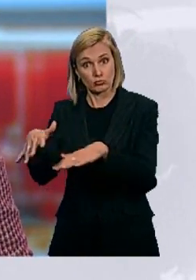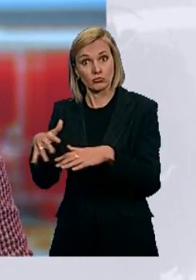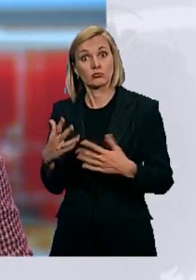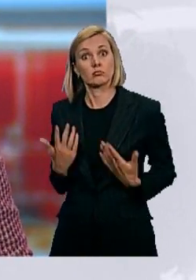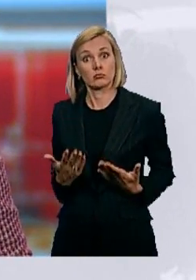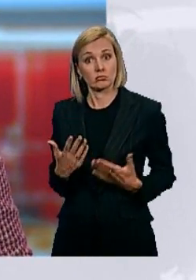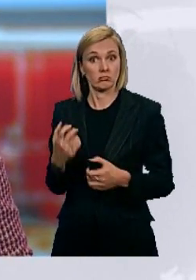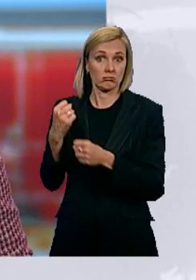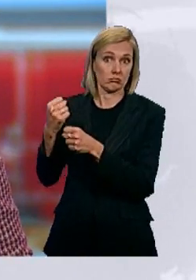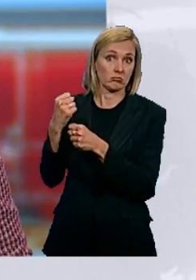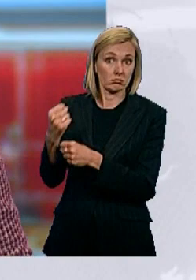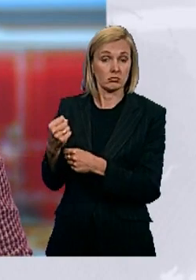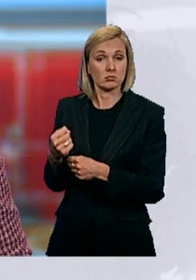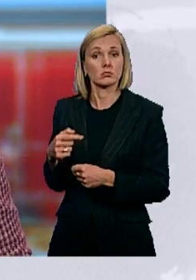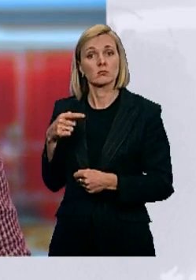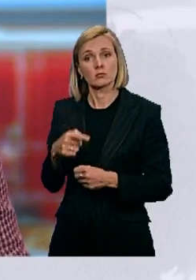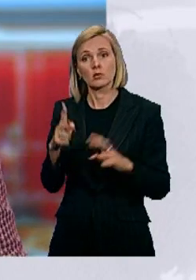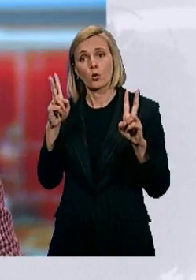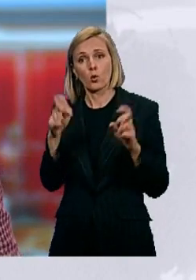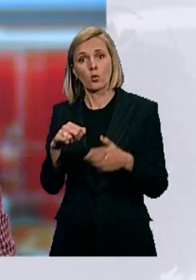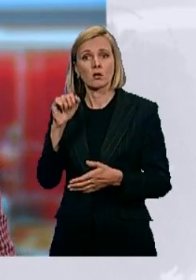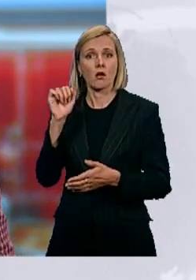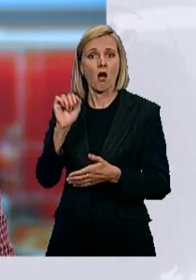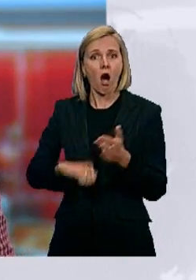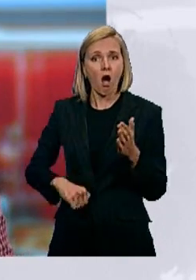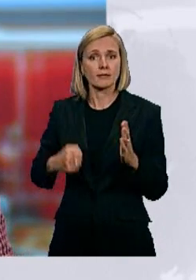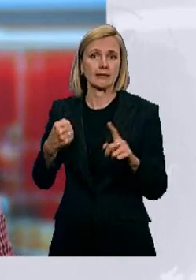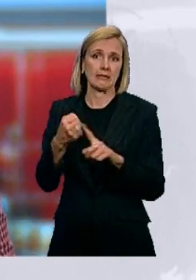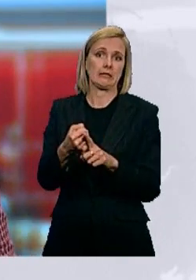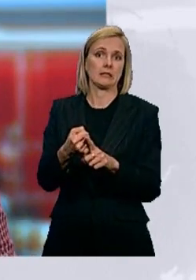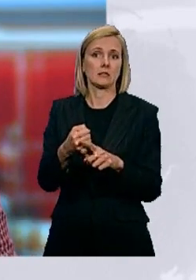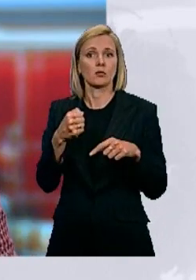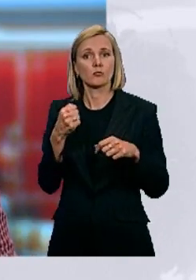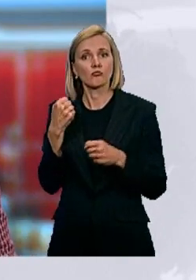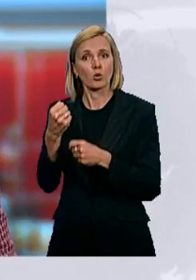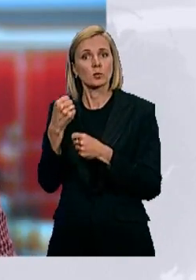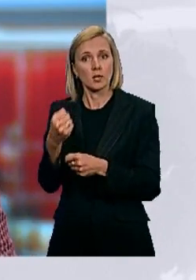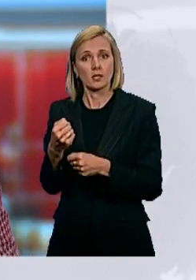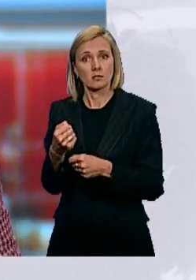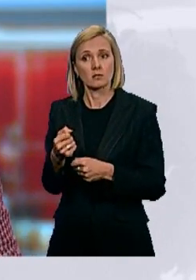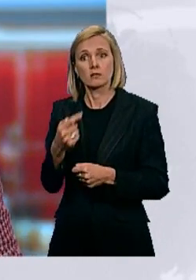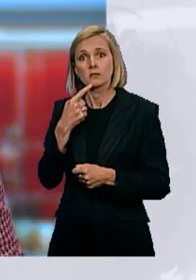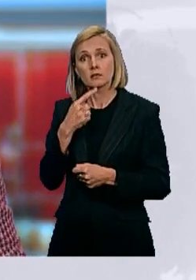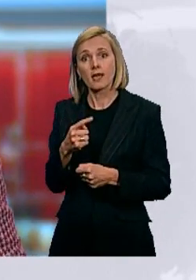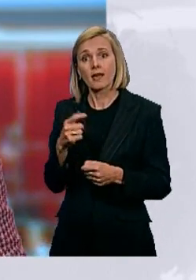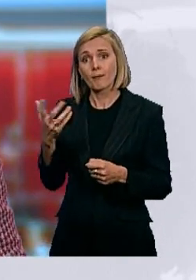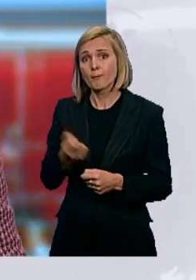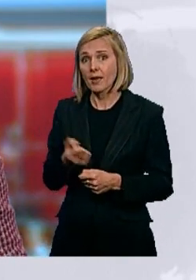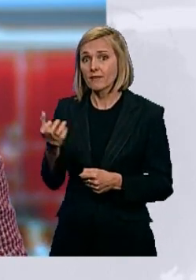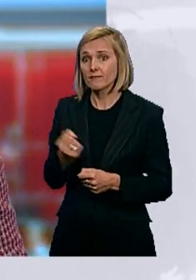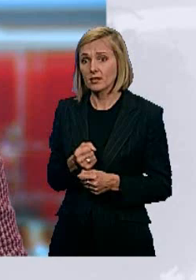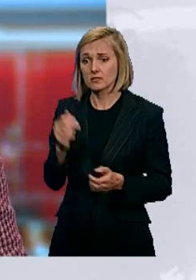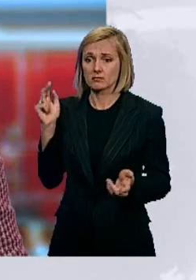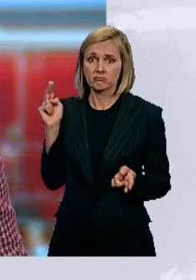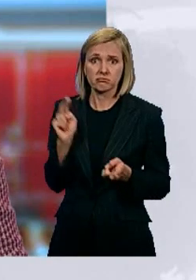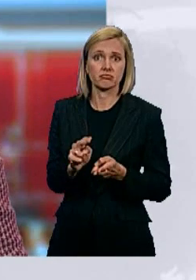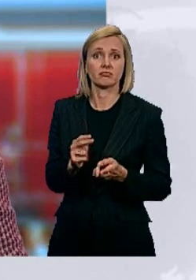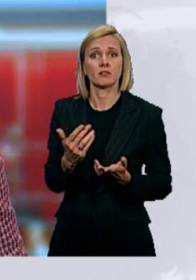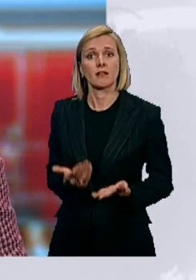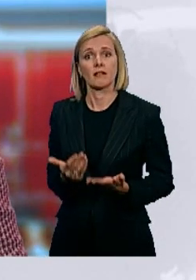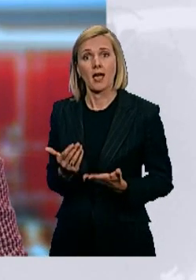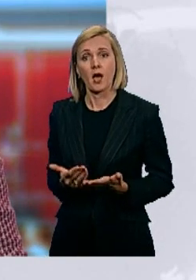organizers are calling it the hardest hit protest and say that many people with serious illnesses are being denied benefits and services